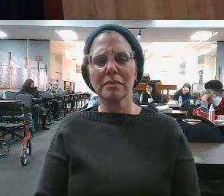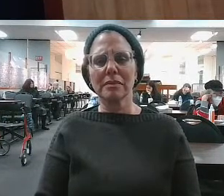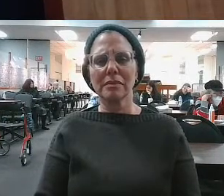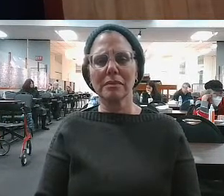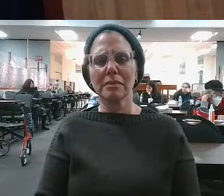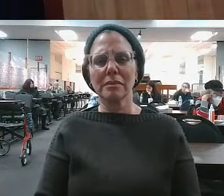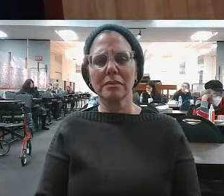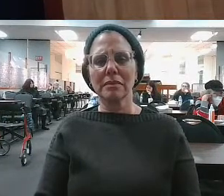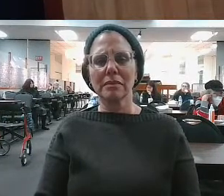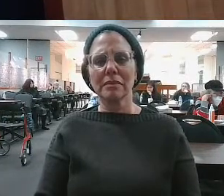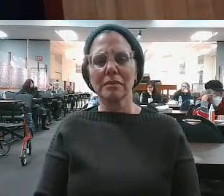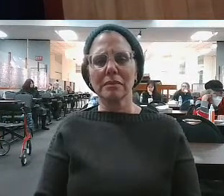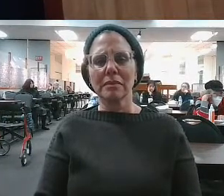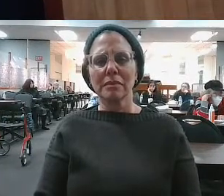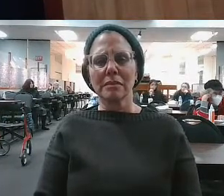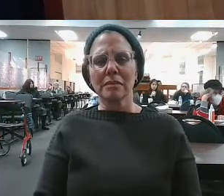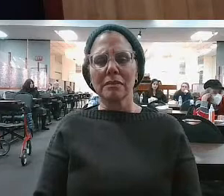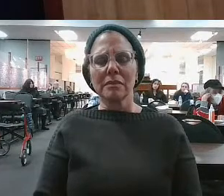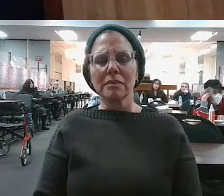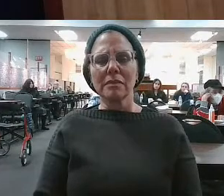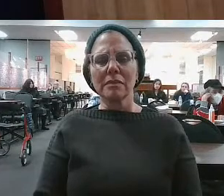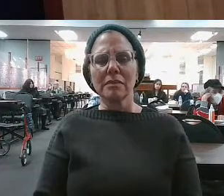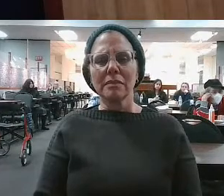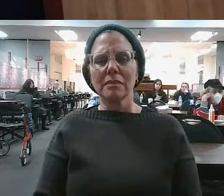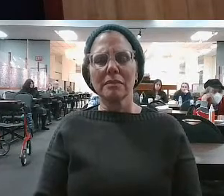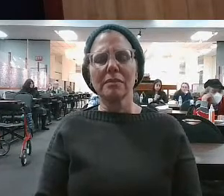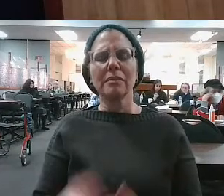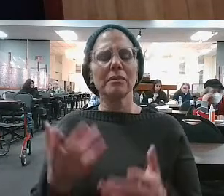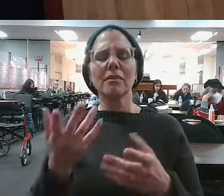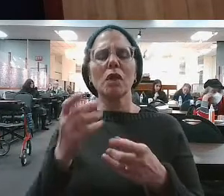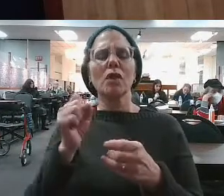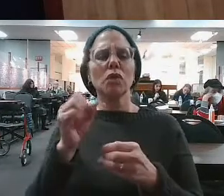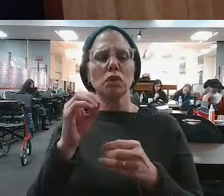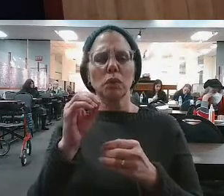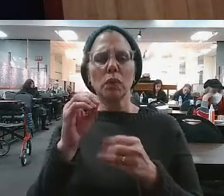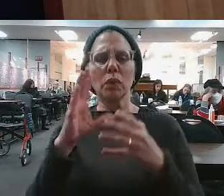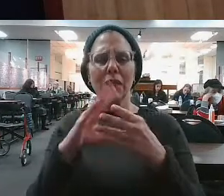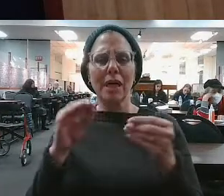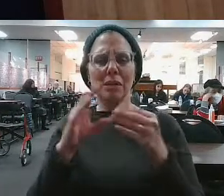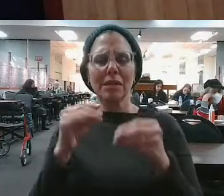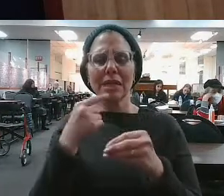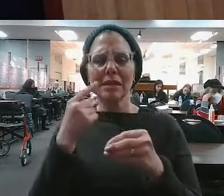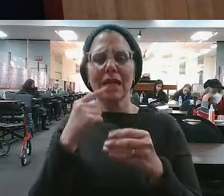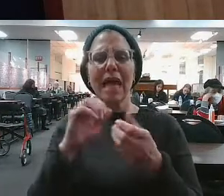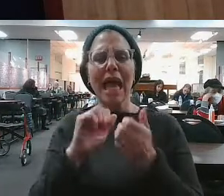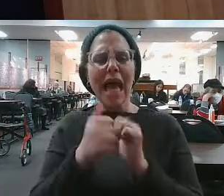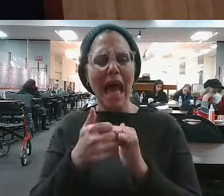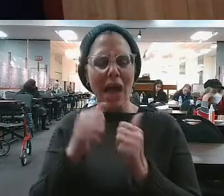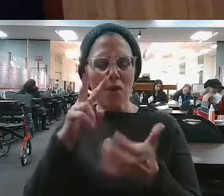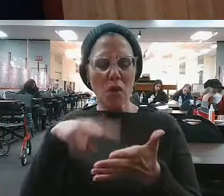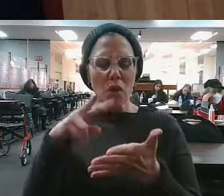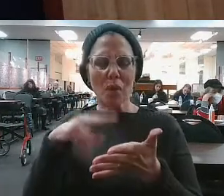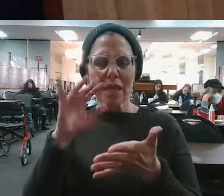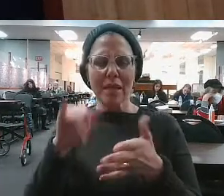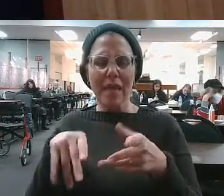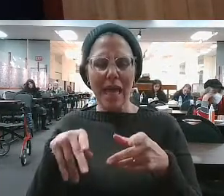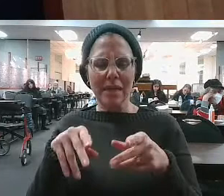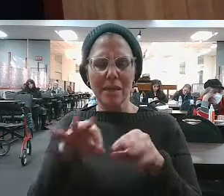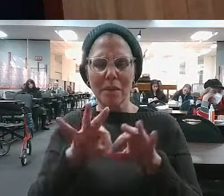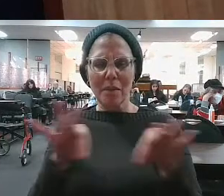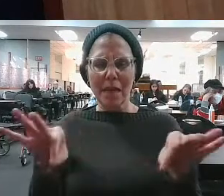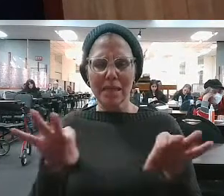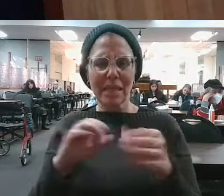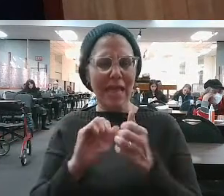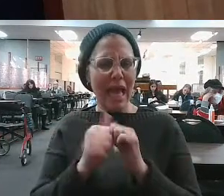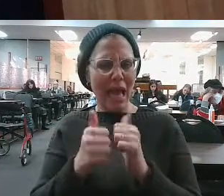So the Alshech says something amazing. He says, how should you read the opening verse of the Parshat? The Atah. The Atah